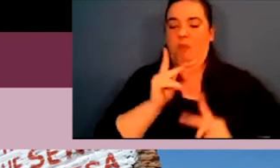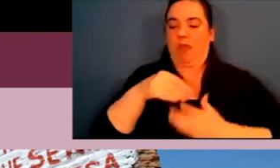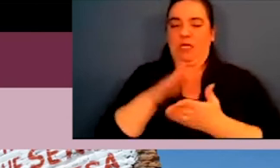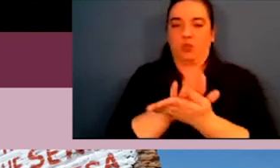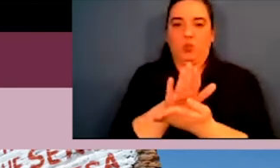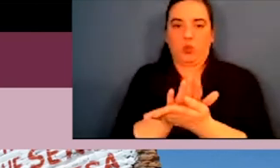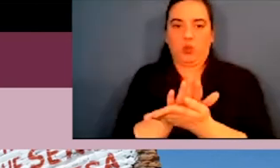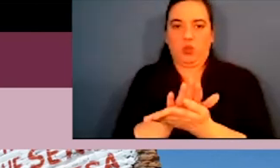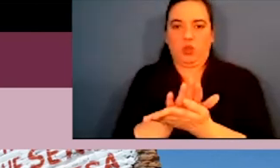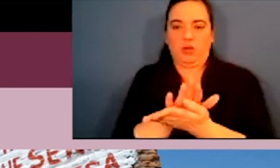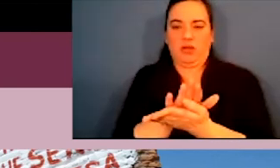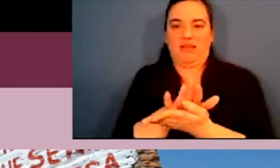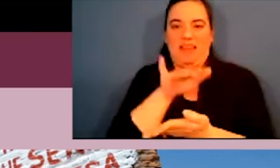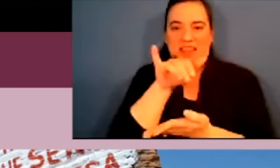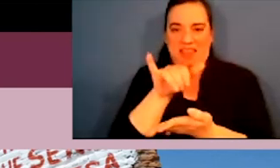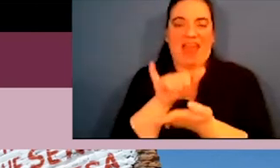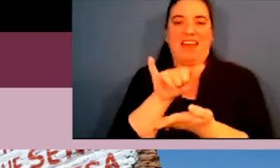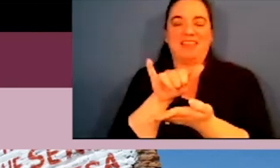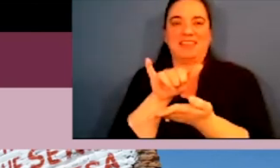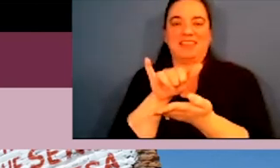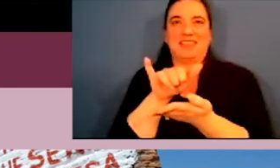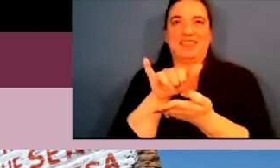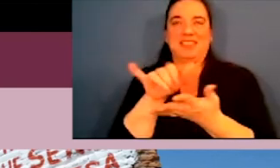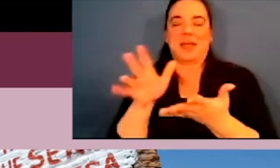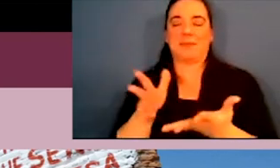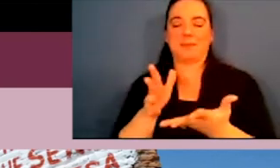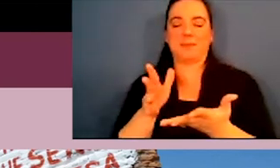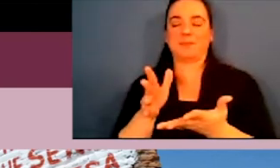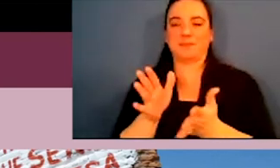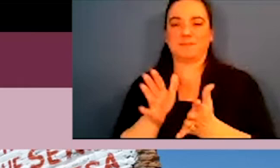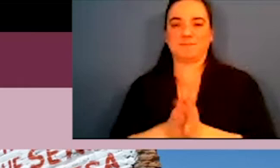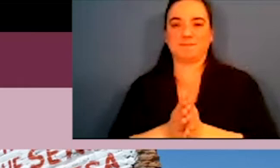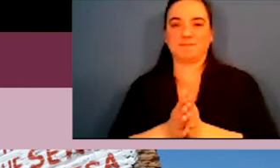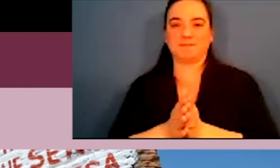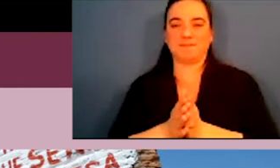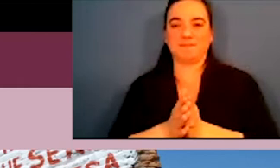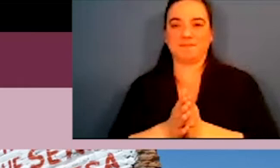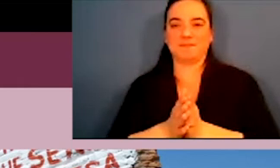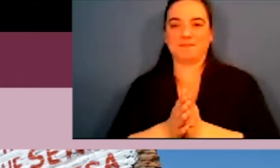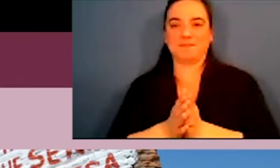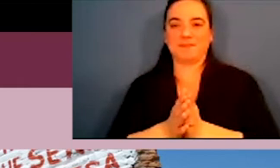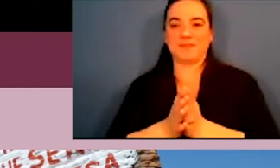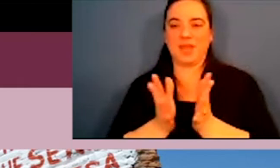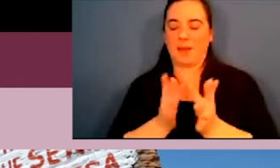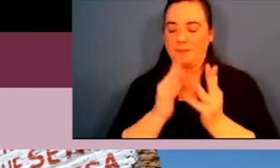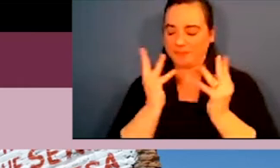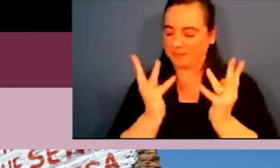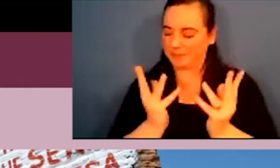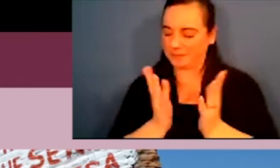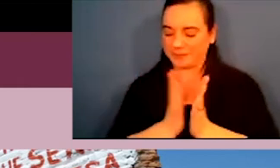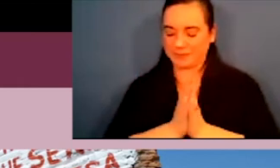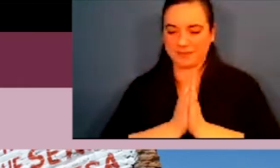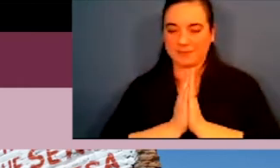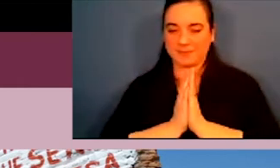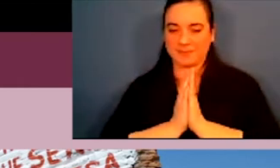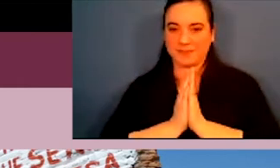few, um, brown-skinned people. Um, and, um, having that be the, um,